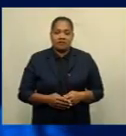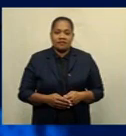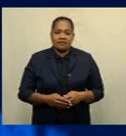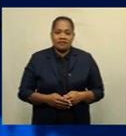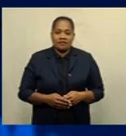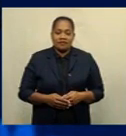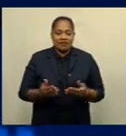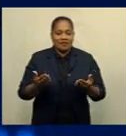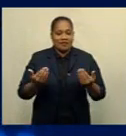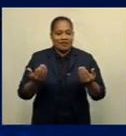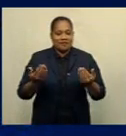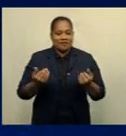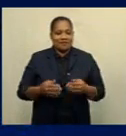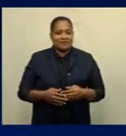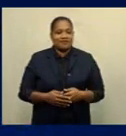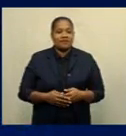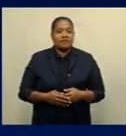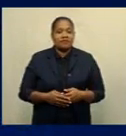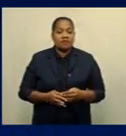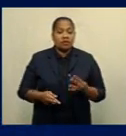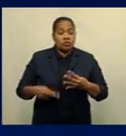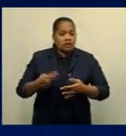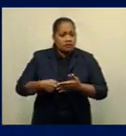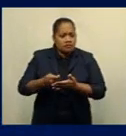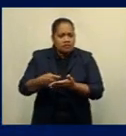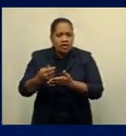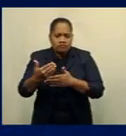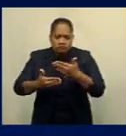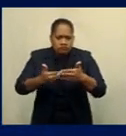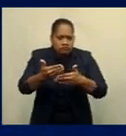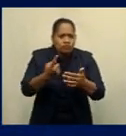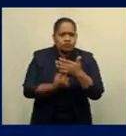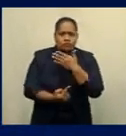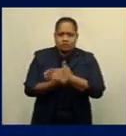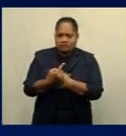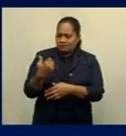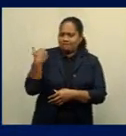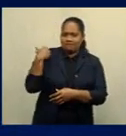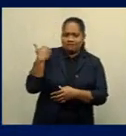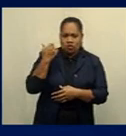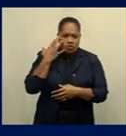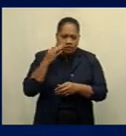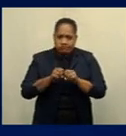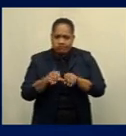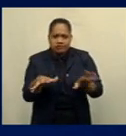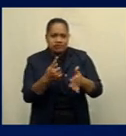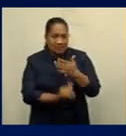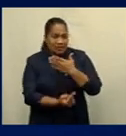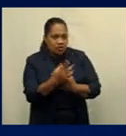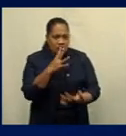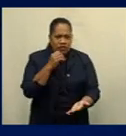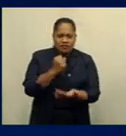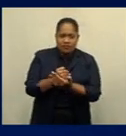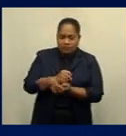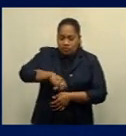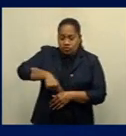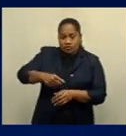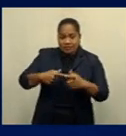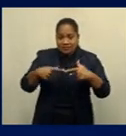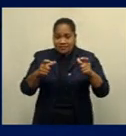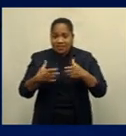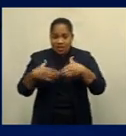Welcome back. Rate-paying process have been affected during this outbreak. This was confirmed by Super City Council Special